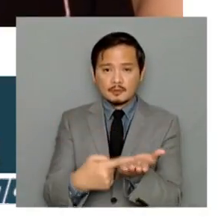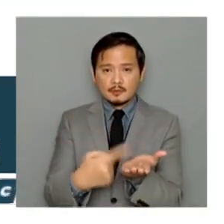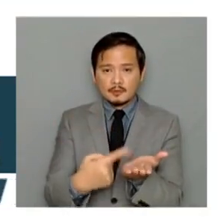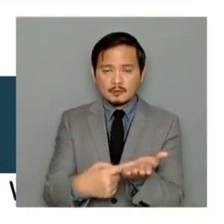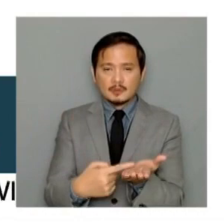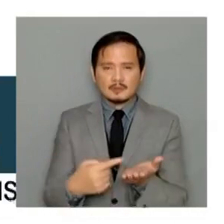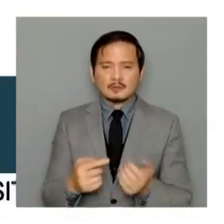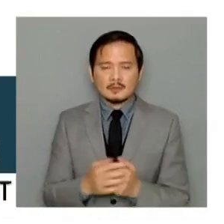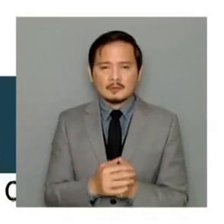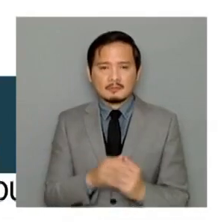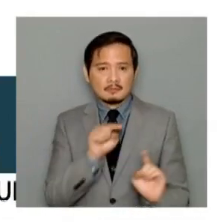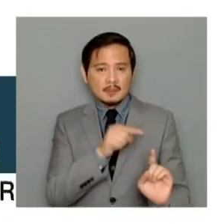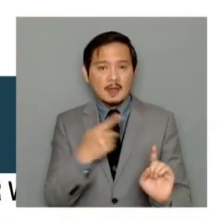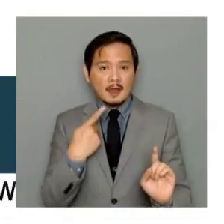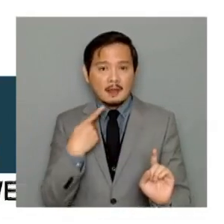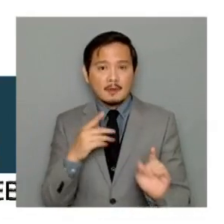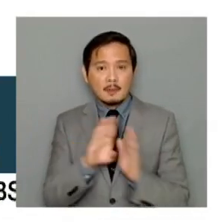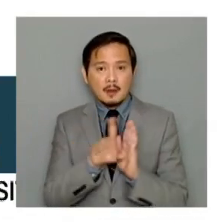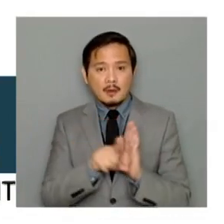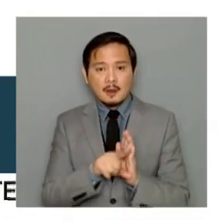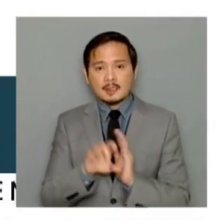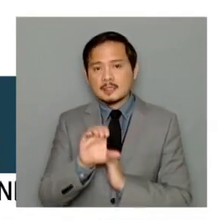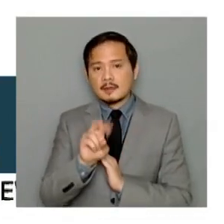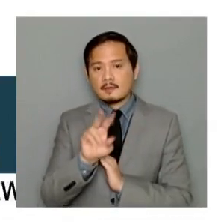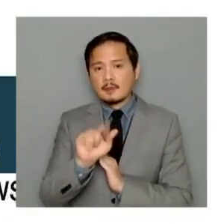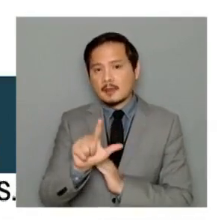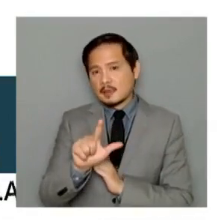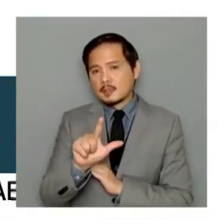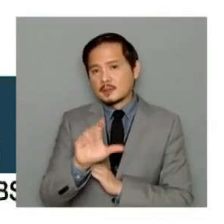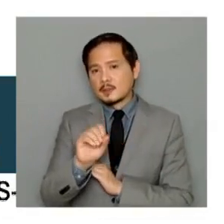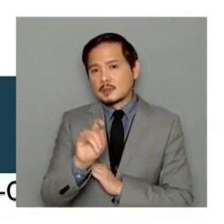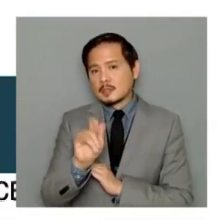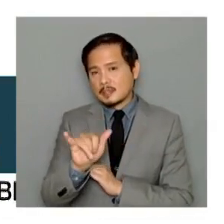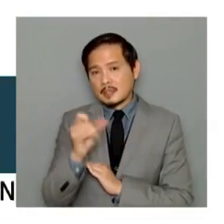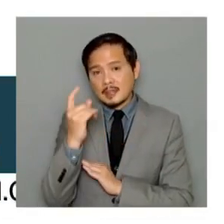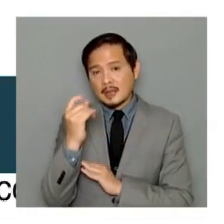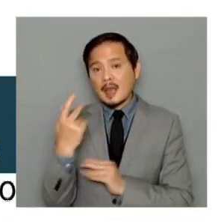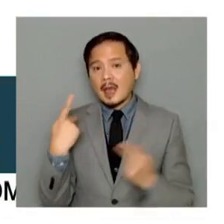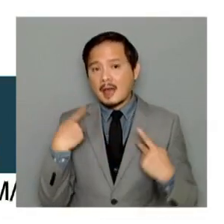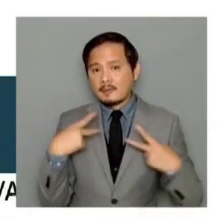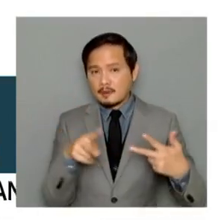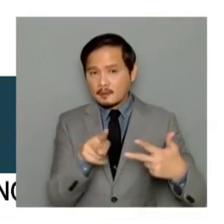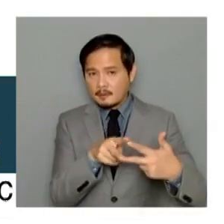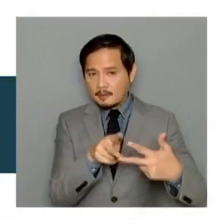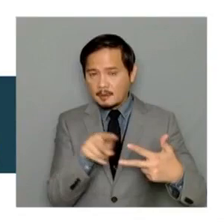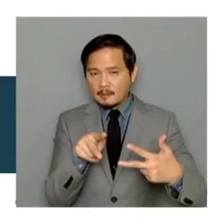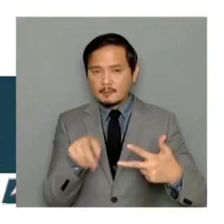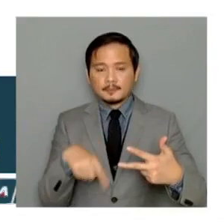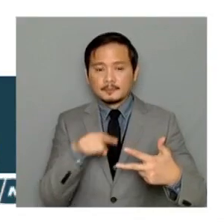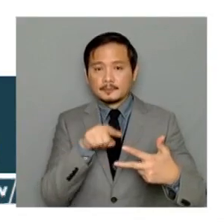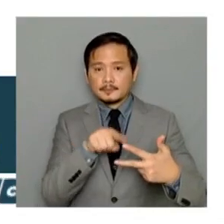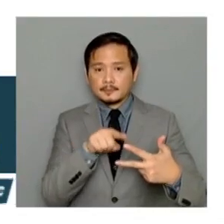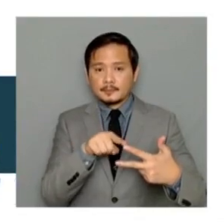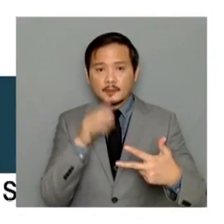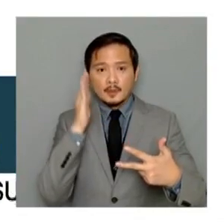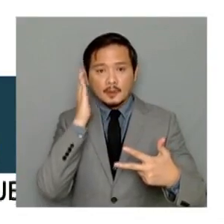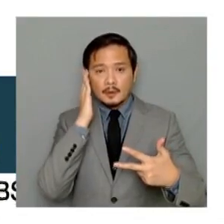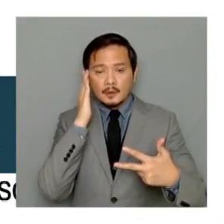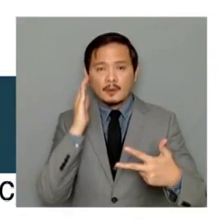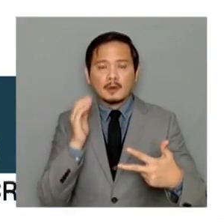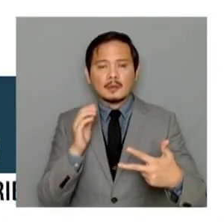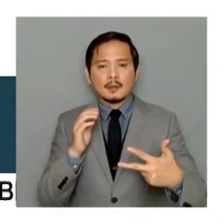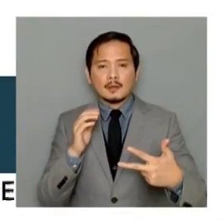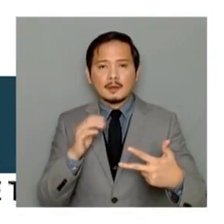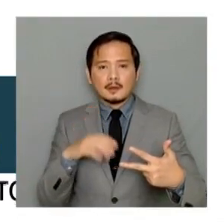society background. But she also has two other backgrounds that we should consider. Number one, she is a cousin of the first lady. And, therefore,